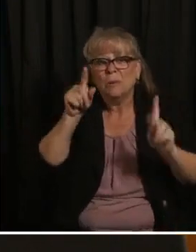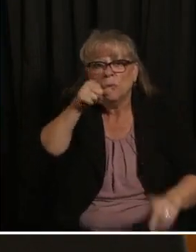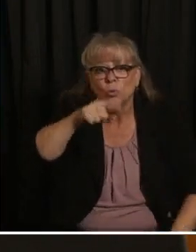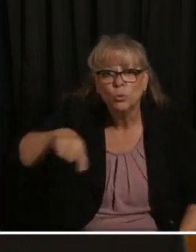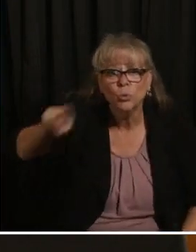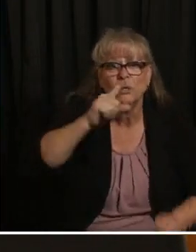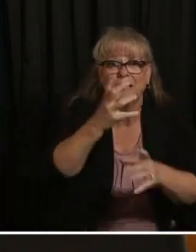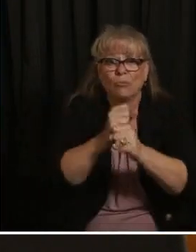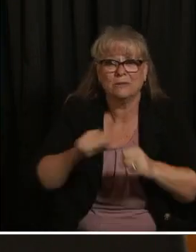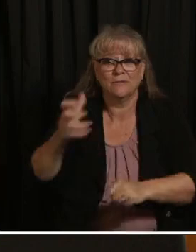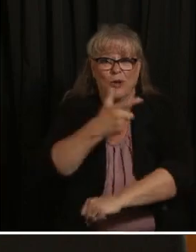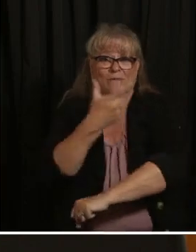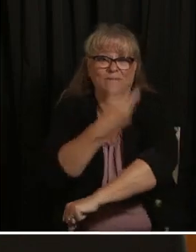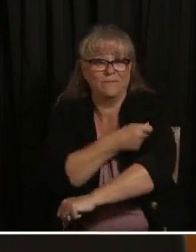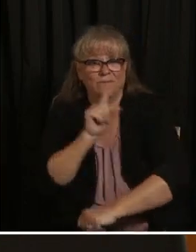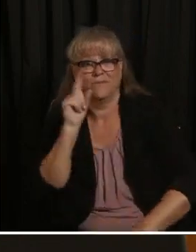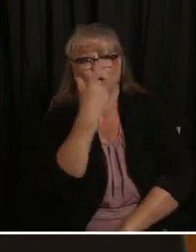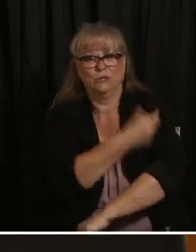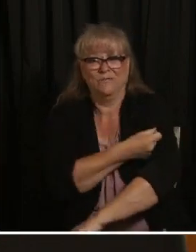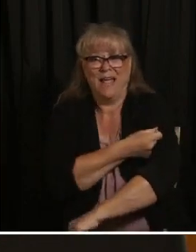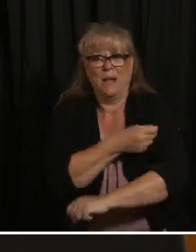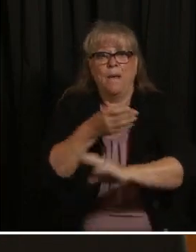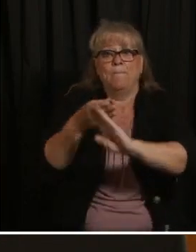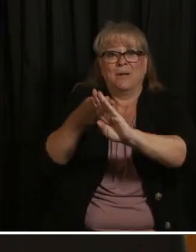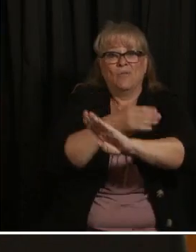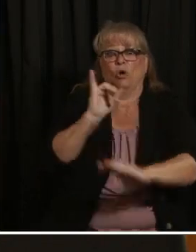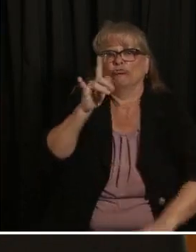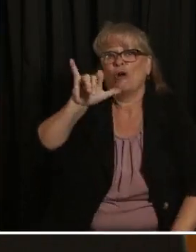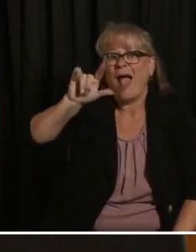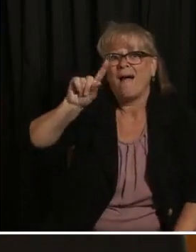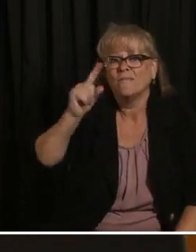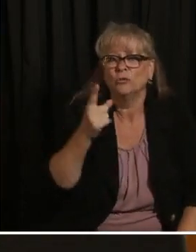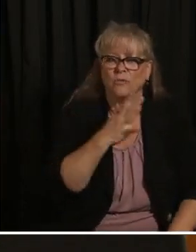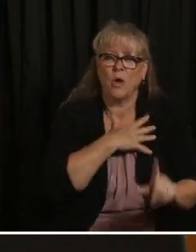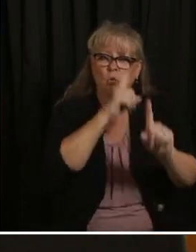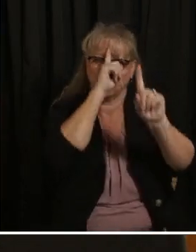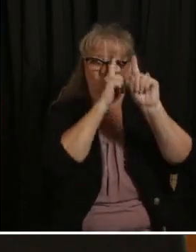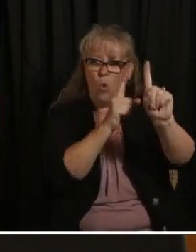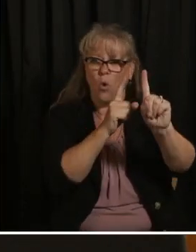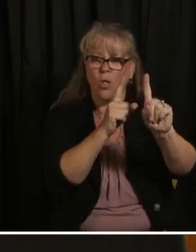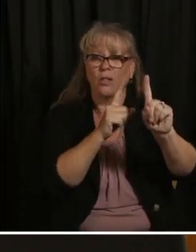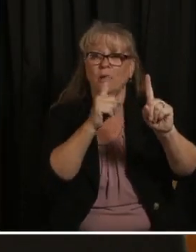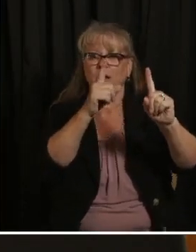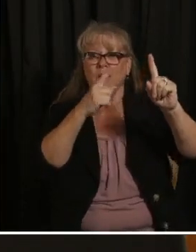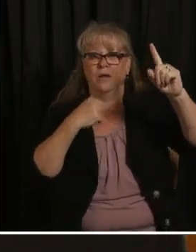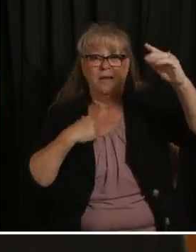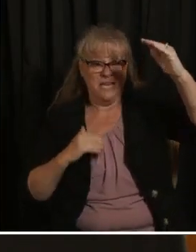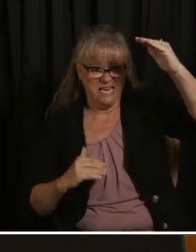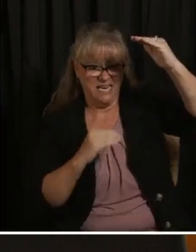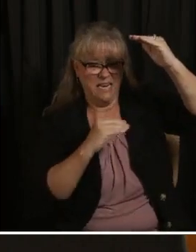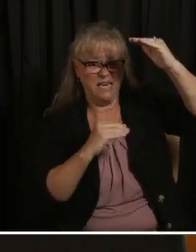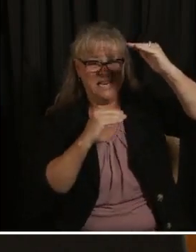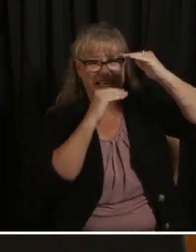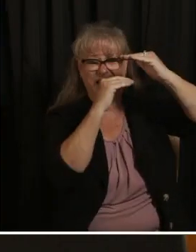July 1st but we still have a long way to go to reach that level of vaccination that doctors and nurses already have